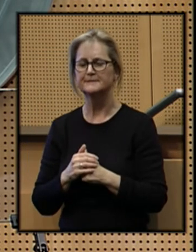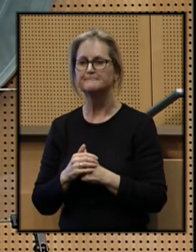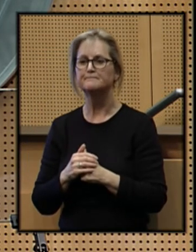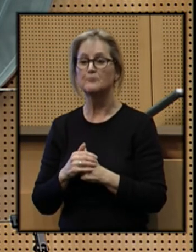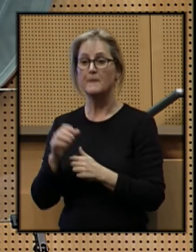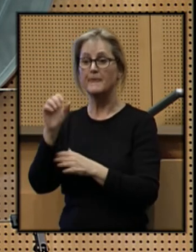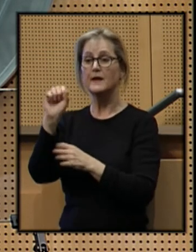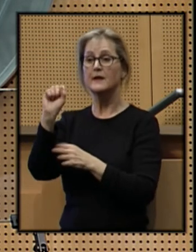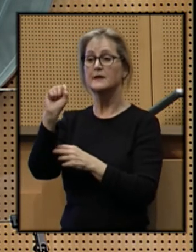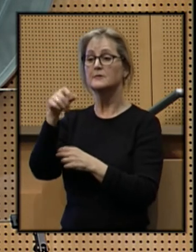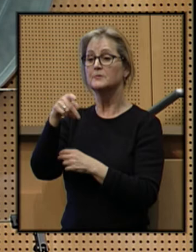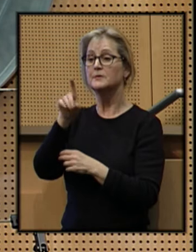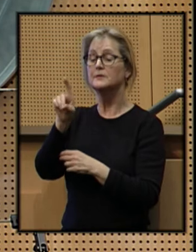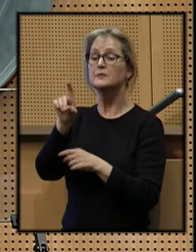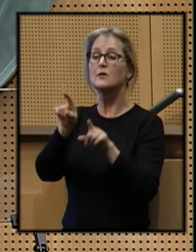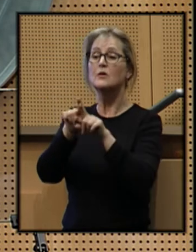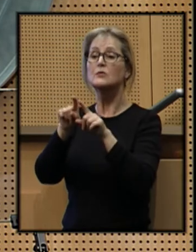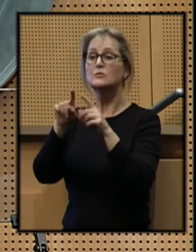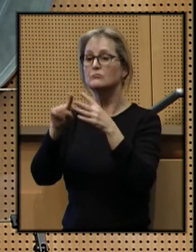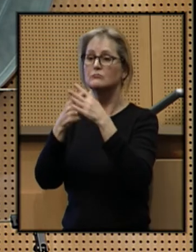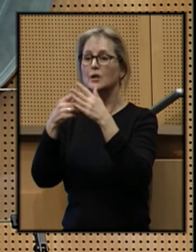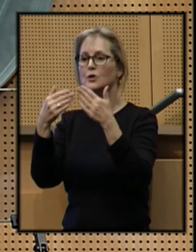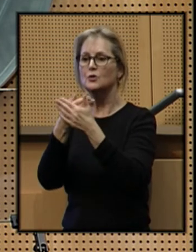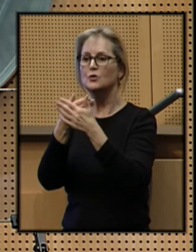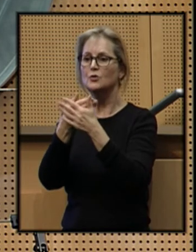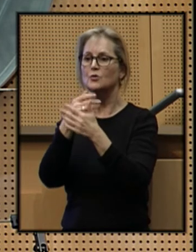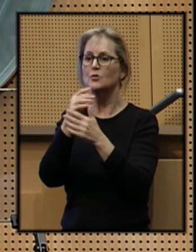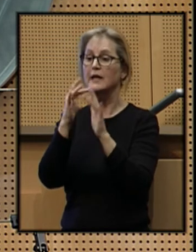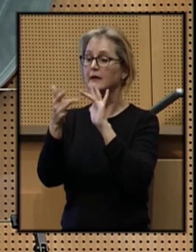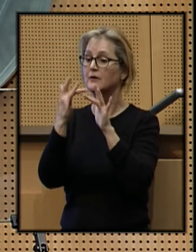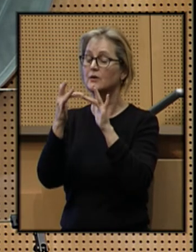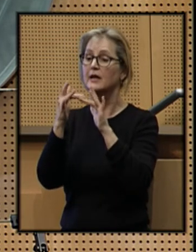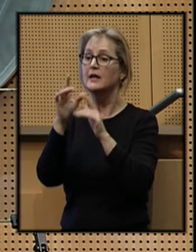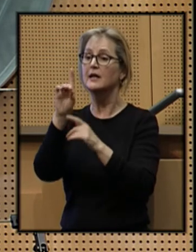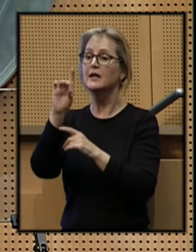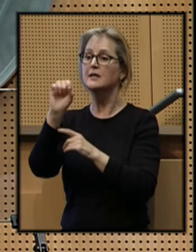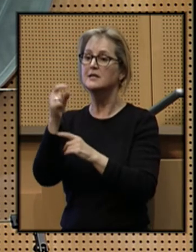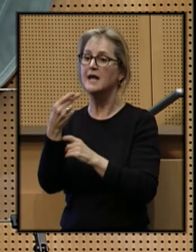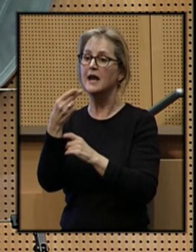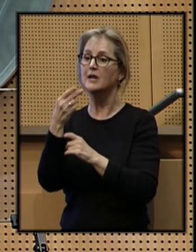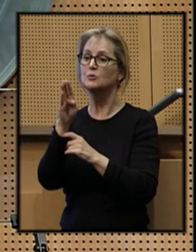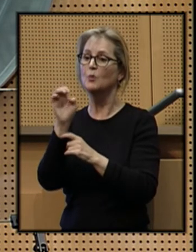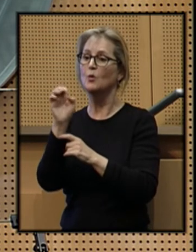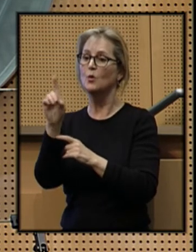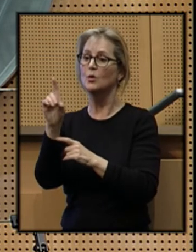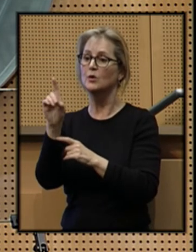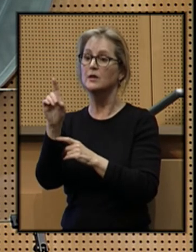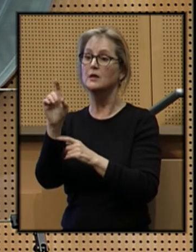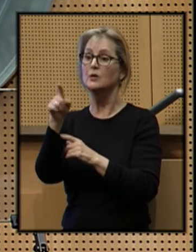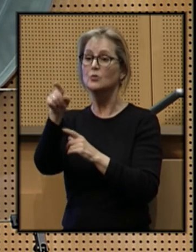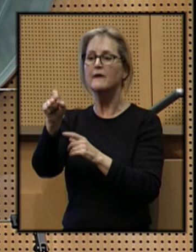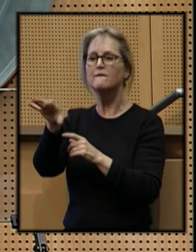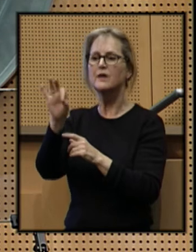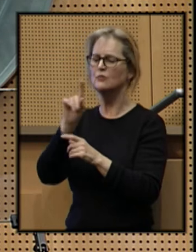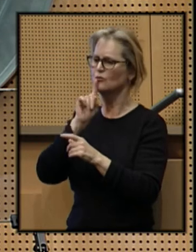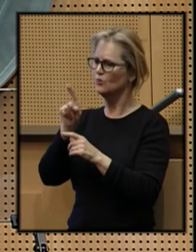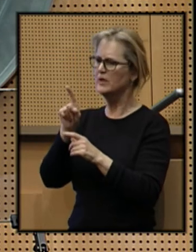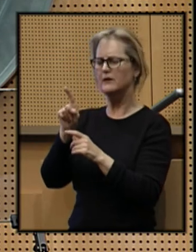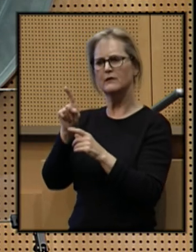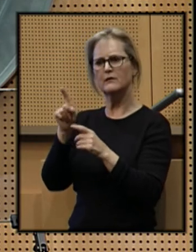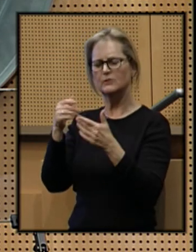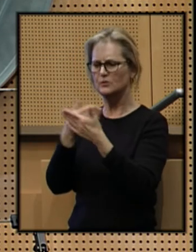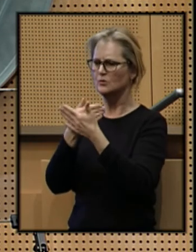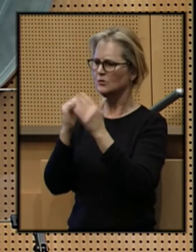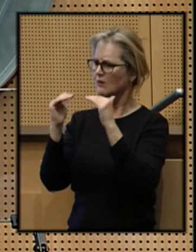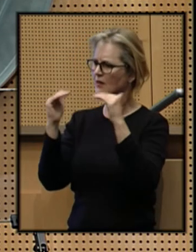The Seattle Police Department has also launched a new online dashboard where Seattleites can find real and unprecedented